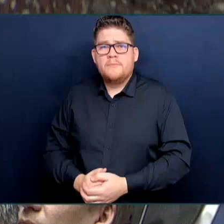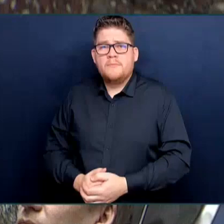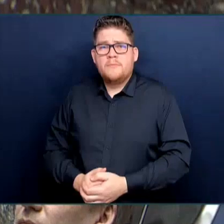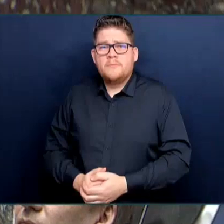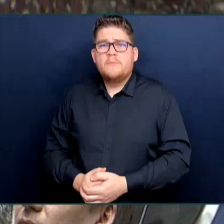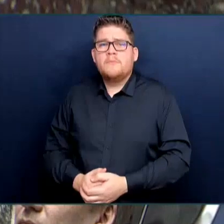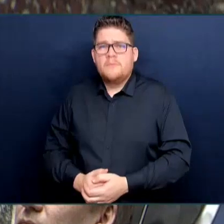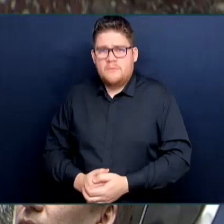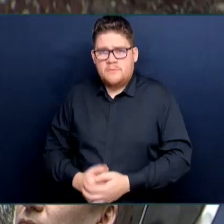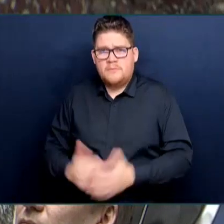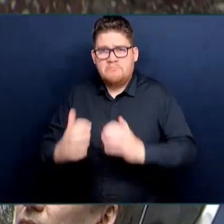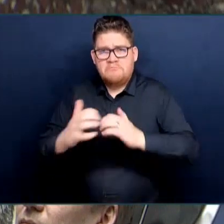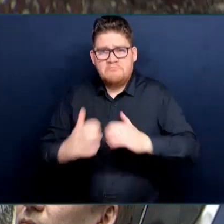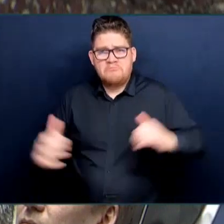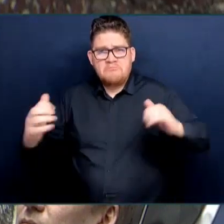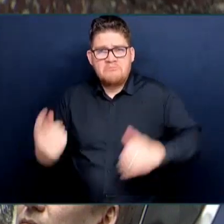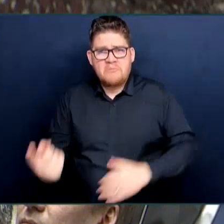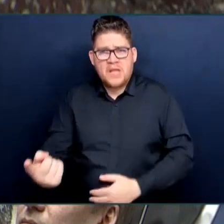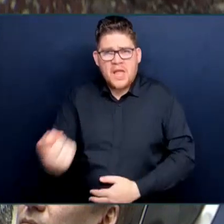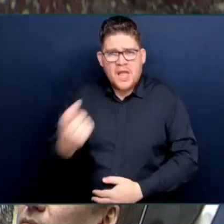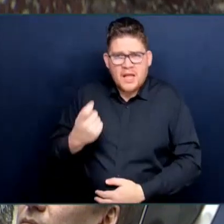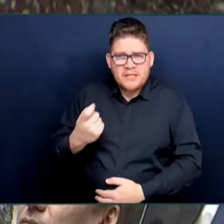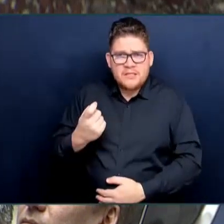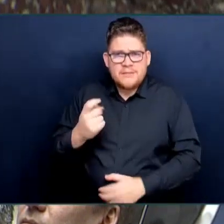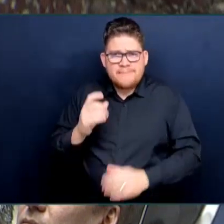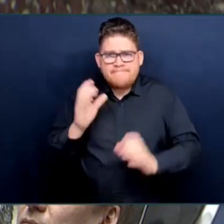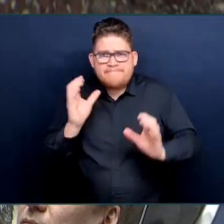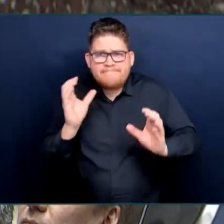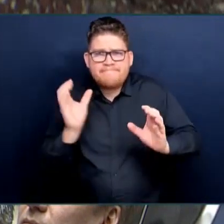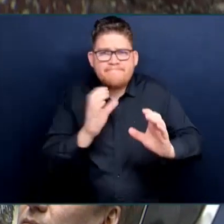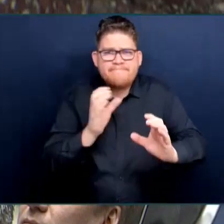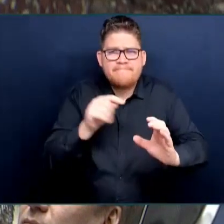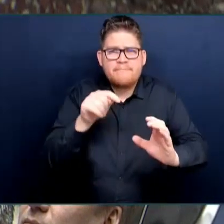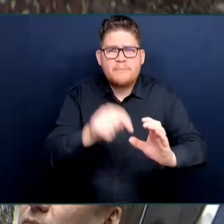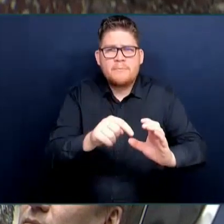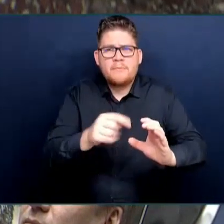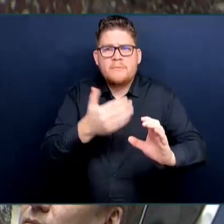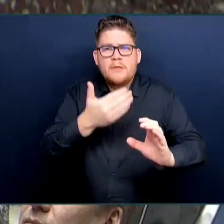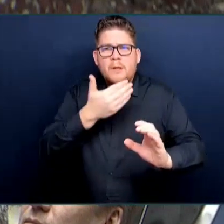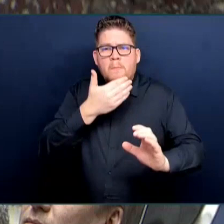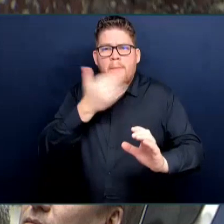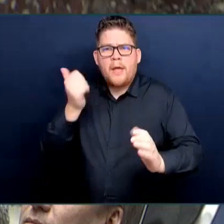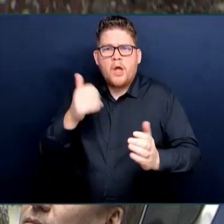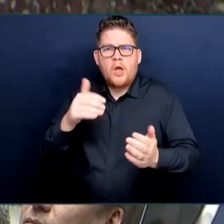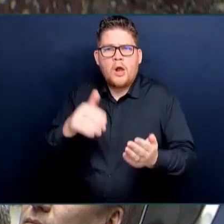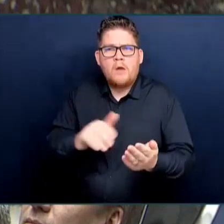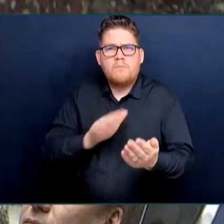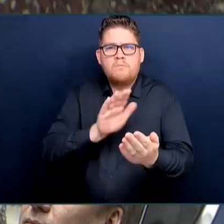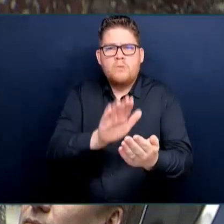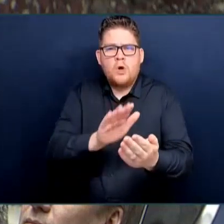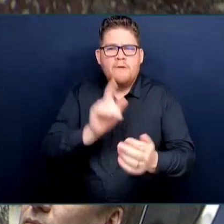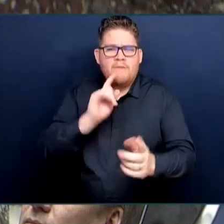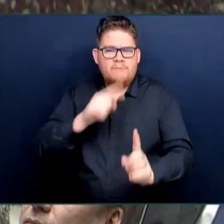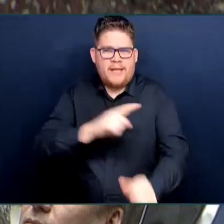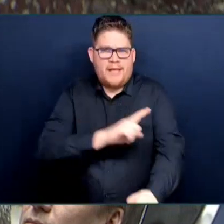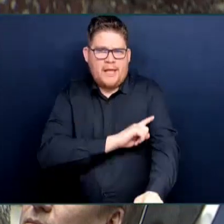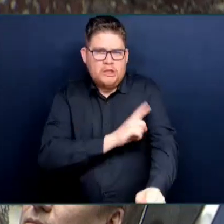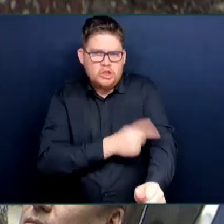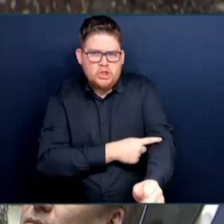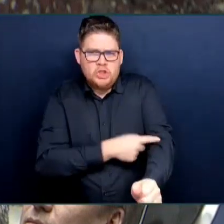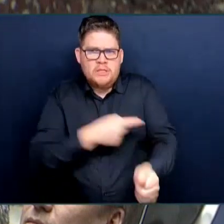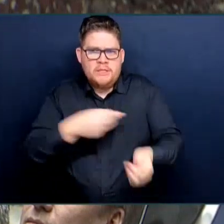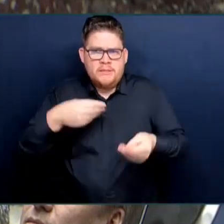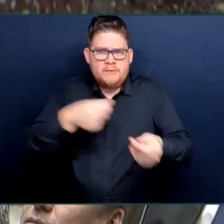the lens of Clean BC to come back with a very sustainable plan. We did that. And then the announcement